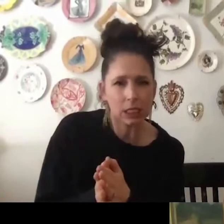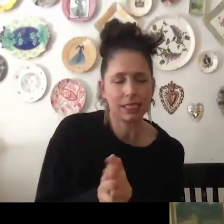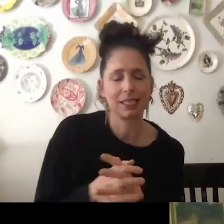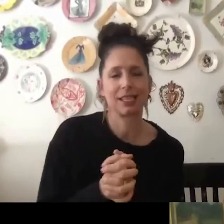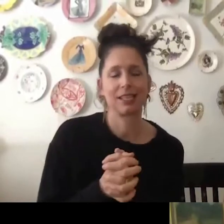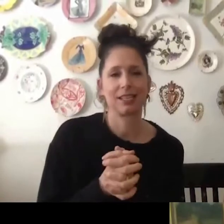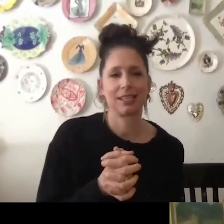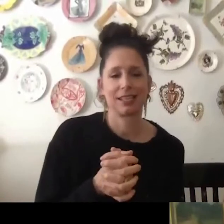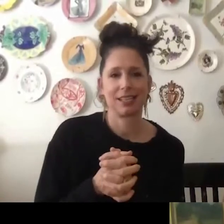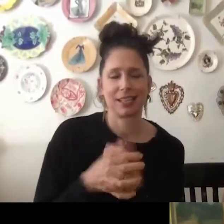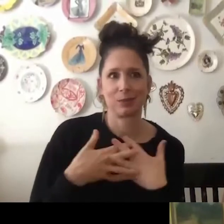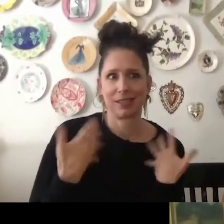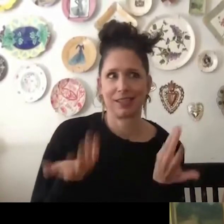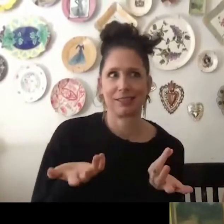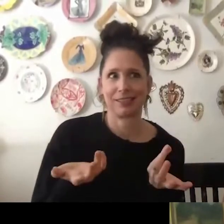the real thing?